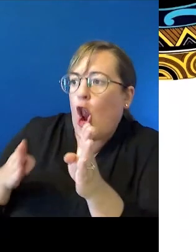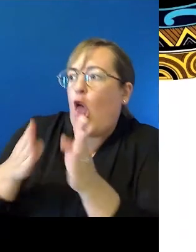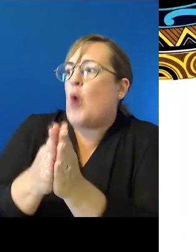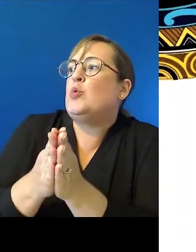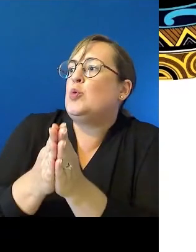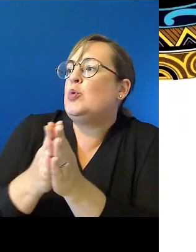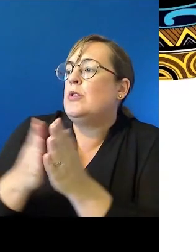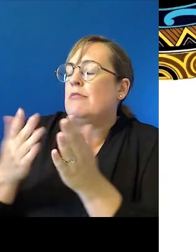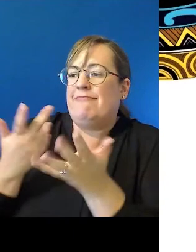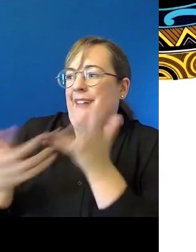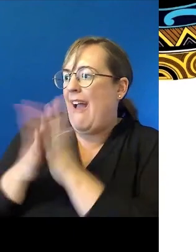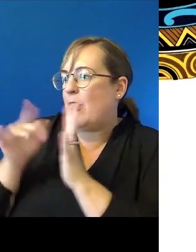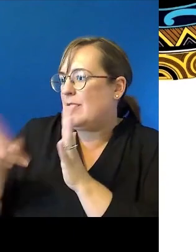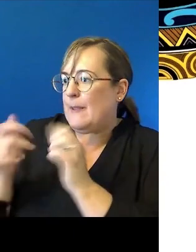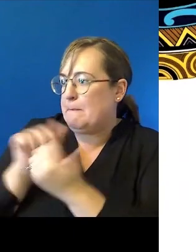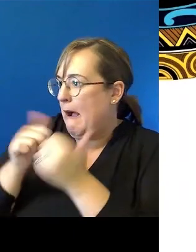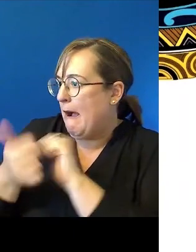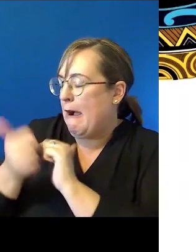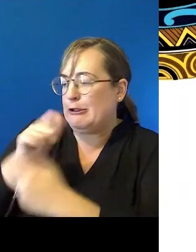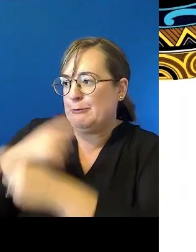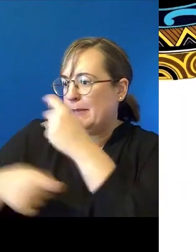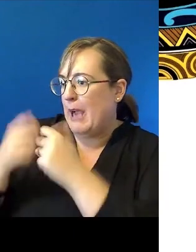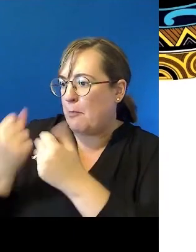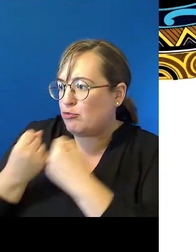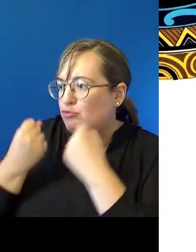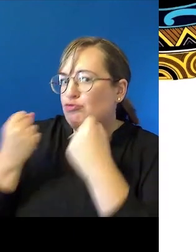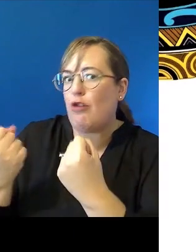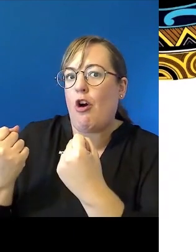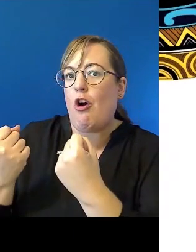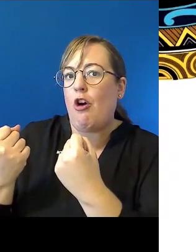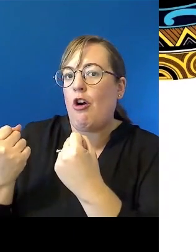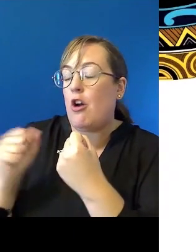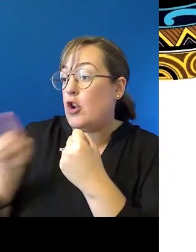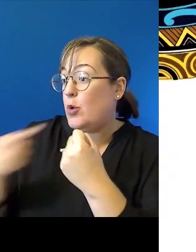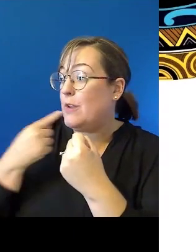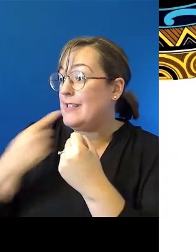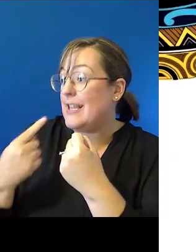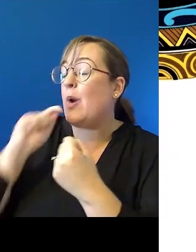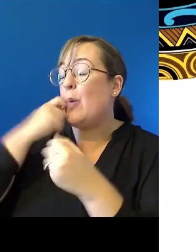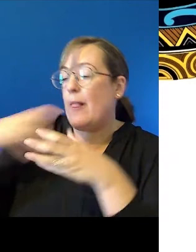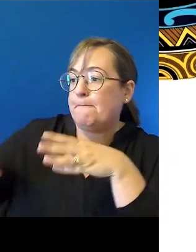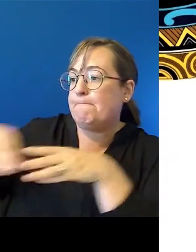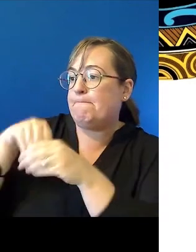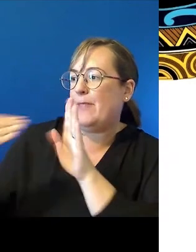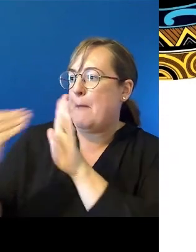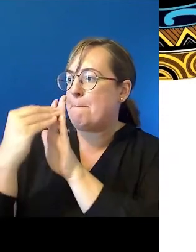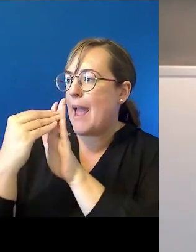partnership become stronger and, as you said, they become embedded at every level?